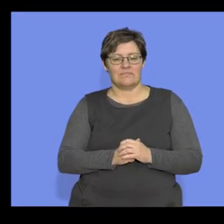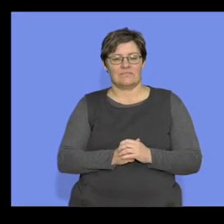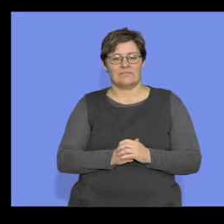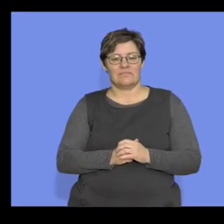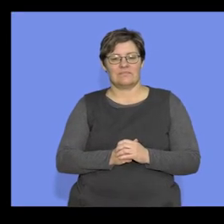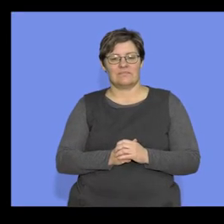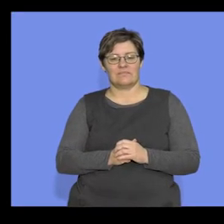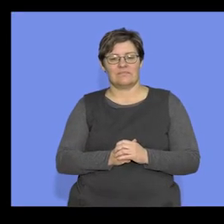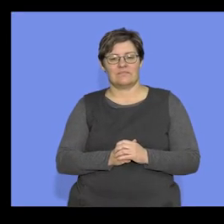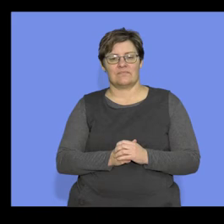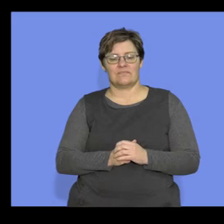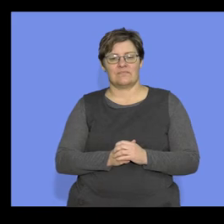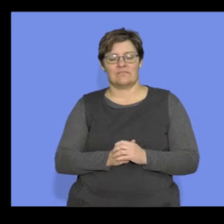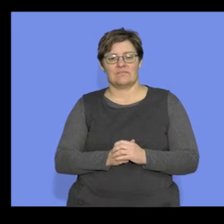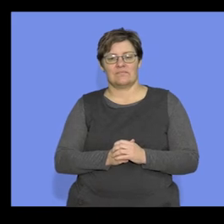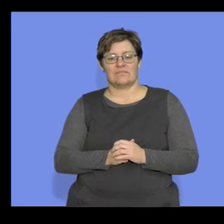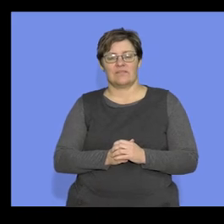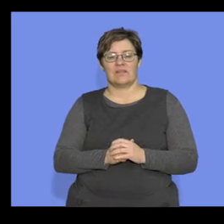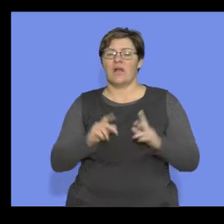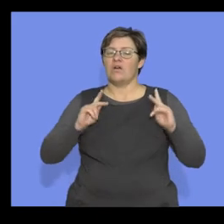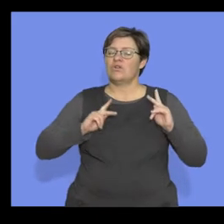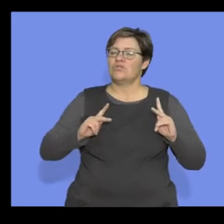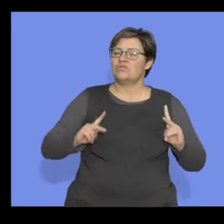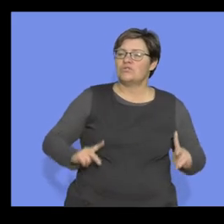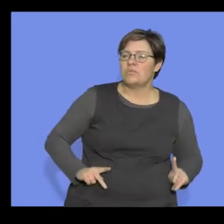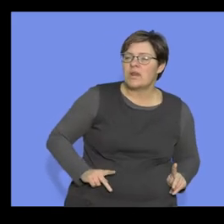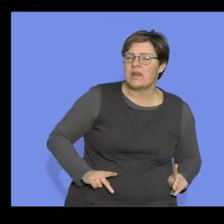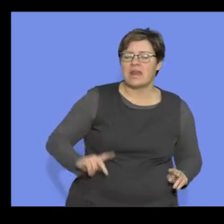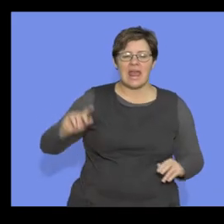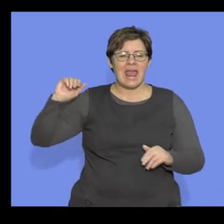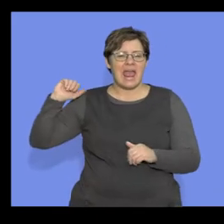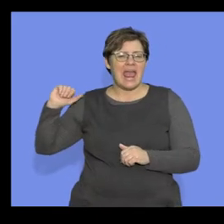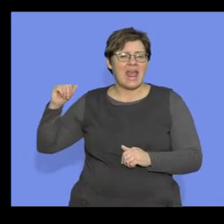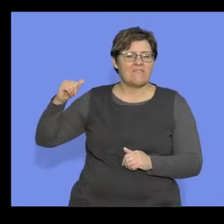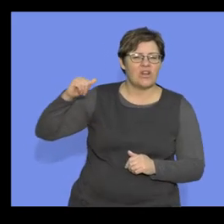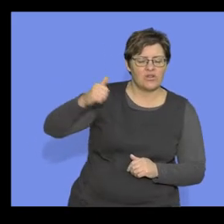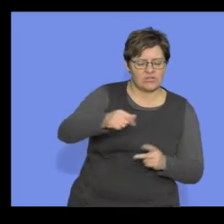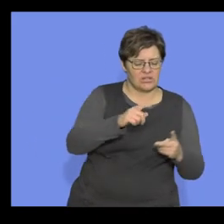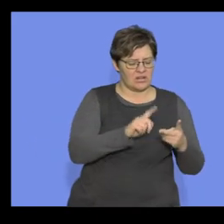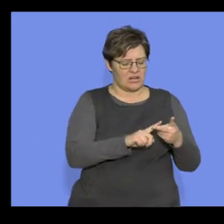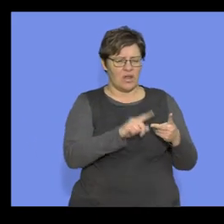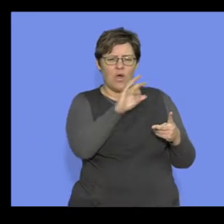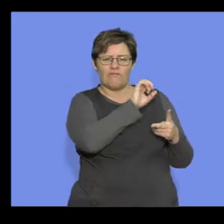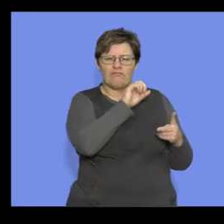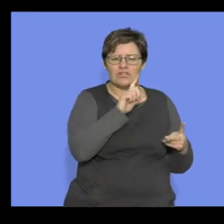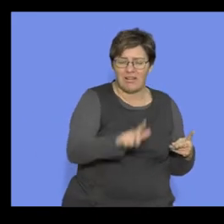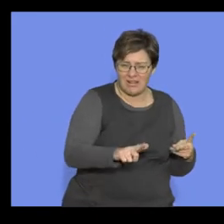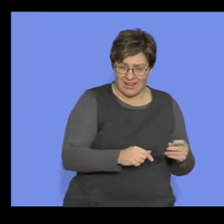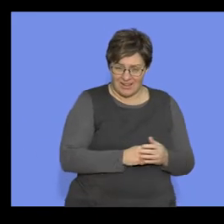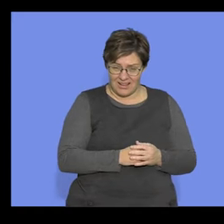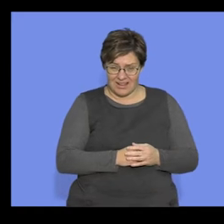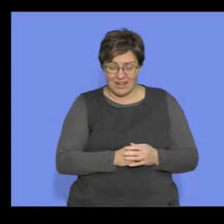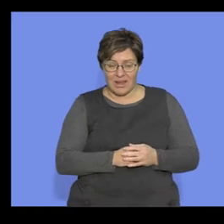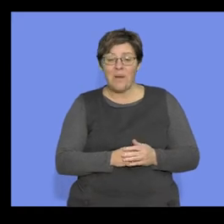Guys, when it comes to the human, all right, evolution and the fossils, the skeleton is a